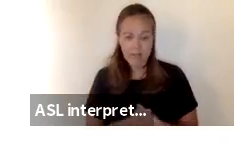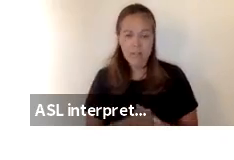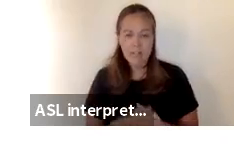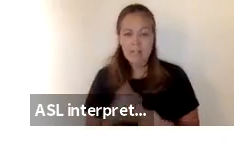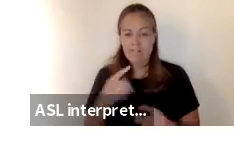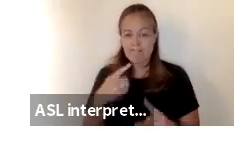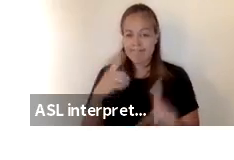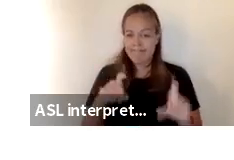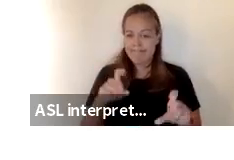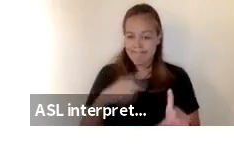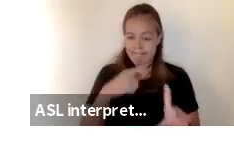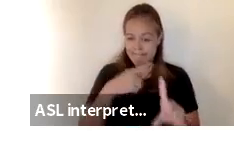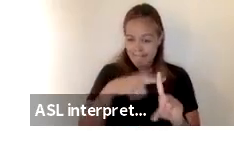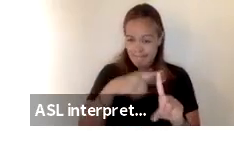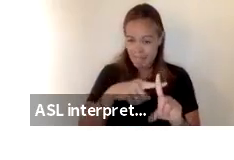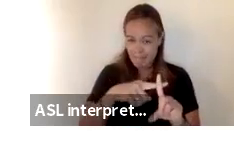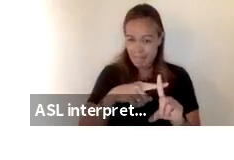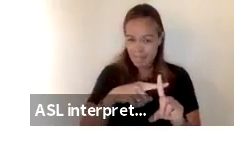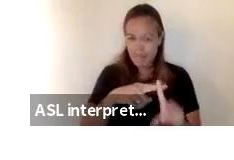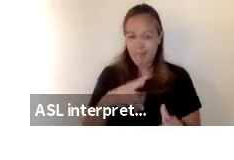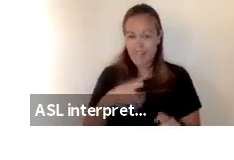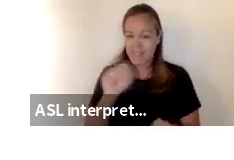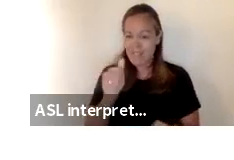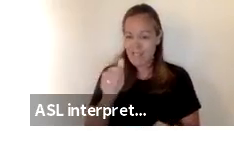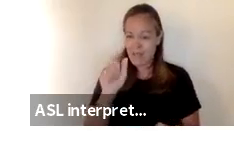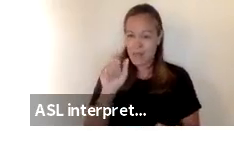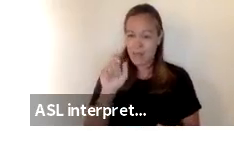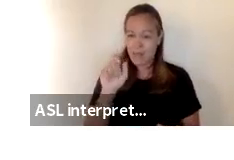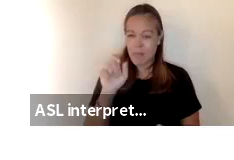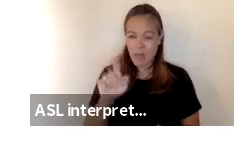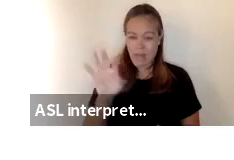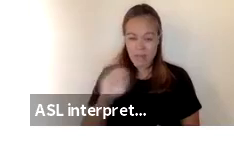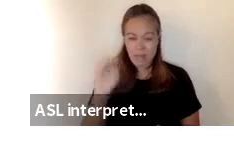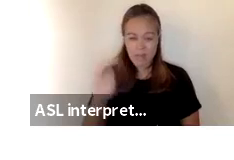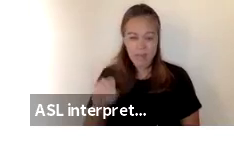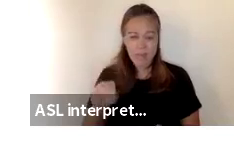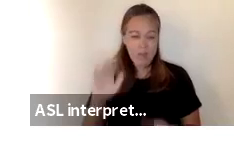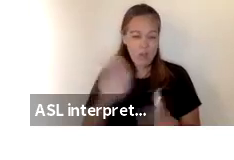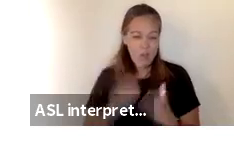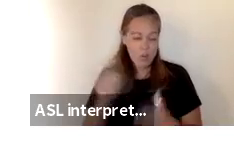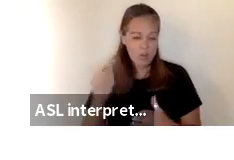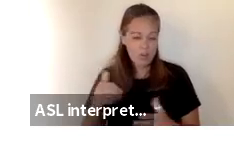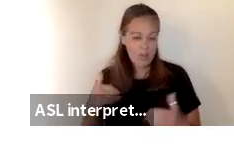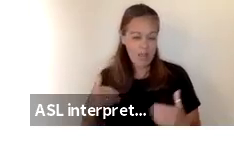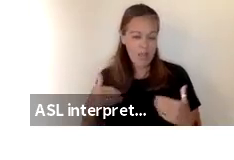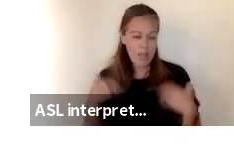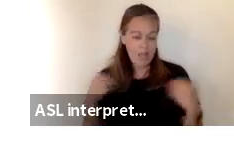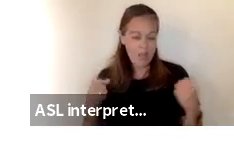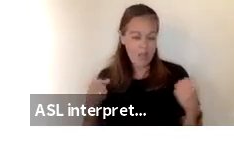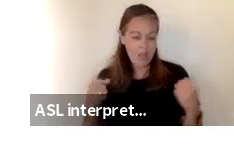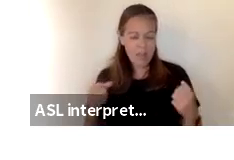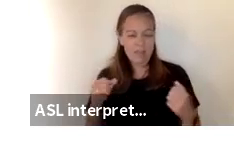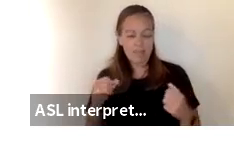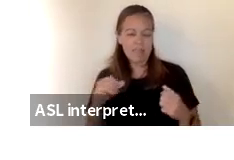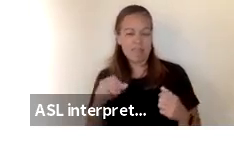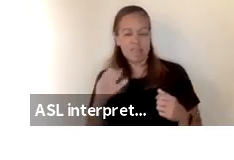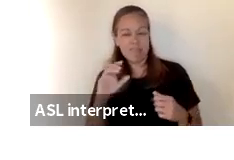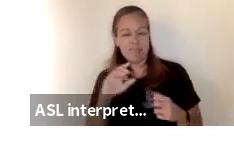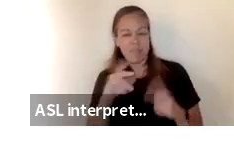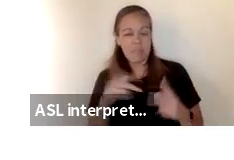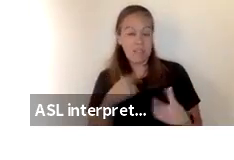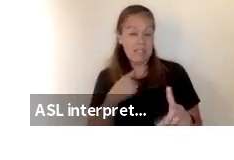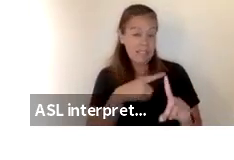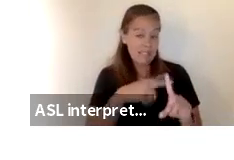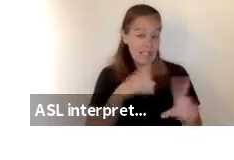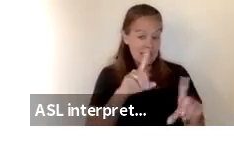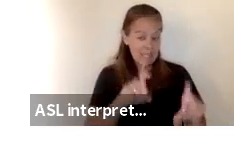and that's 10.9 percent in the lowest healthy places index quartile so that means the testing positivity in